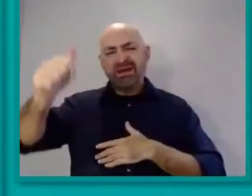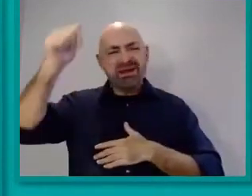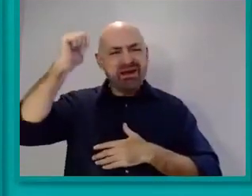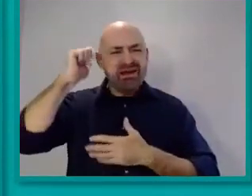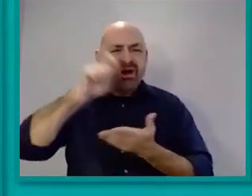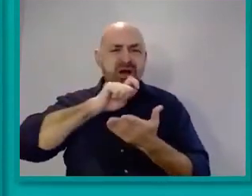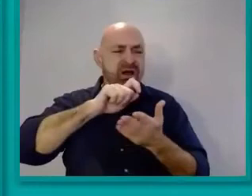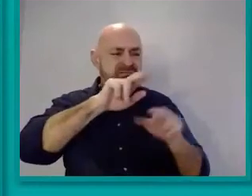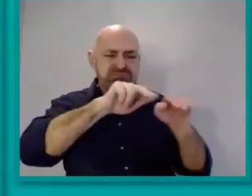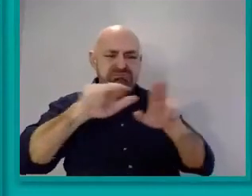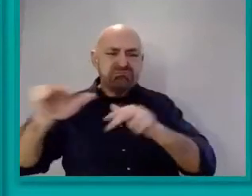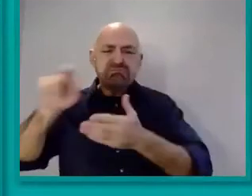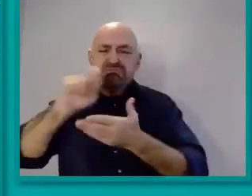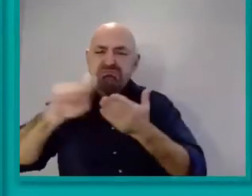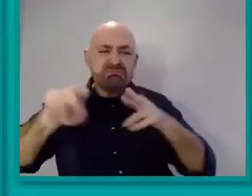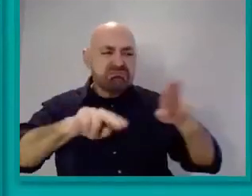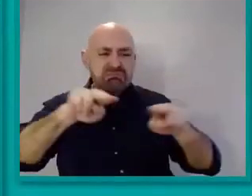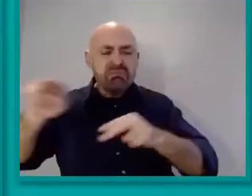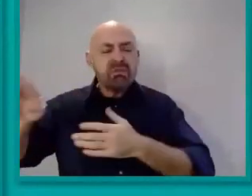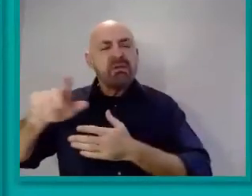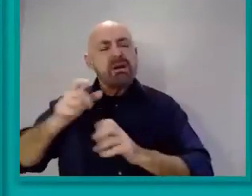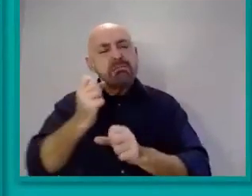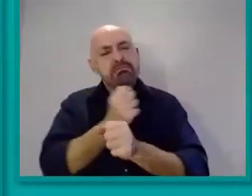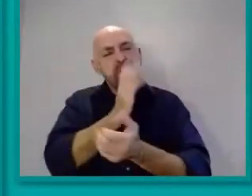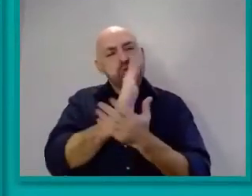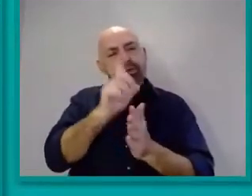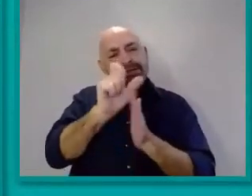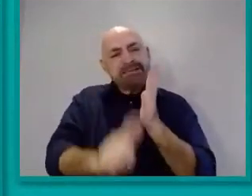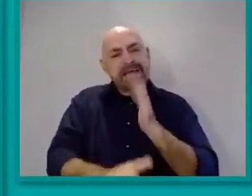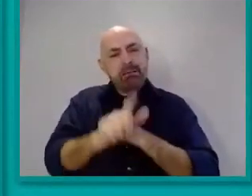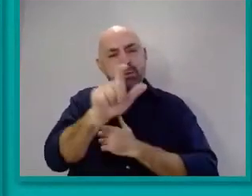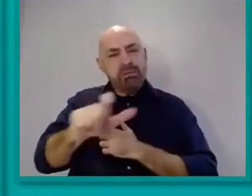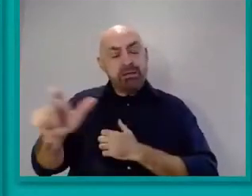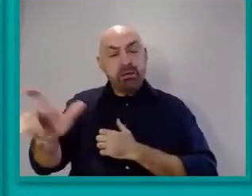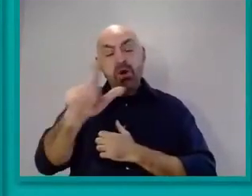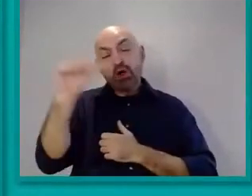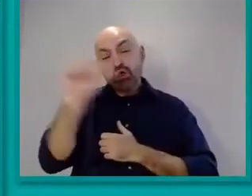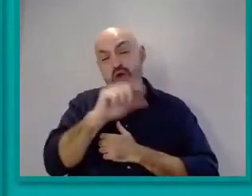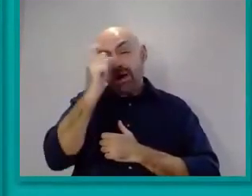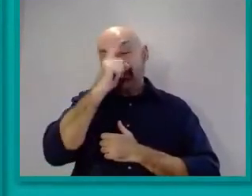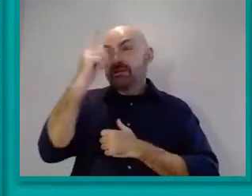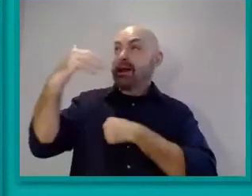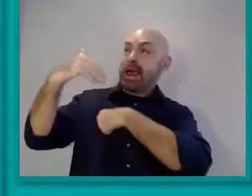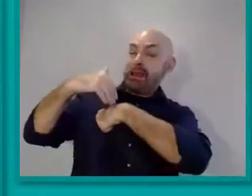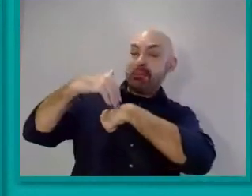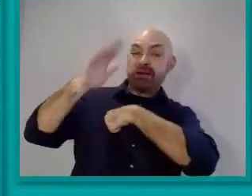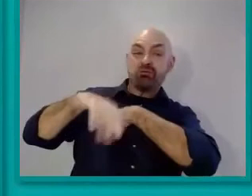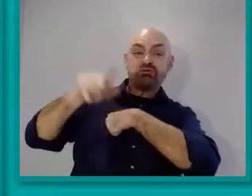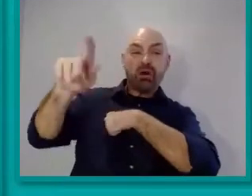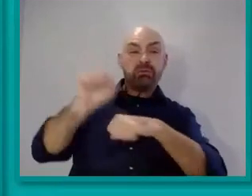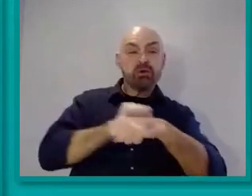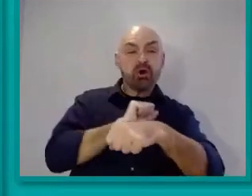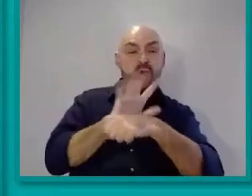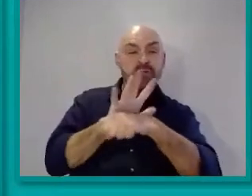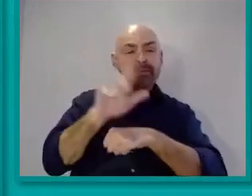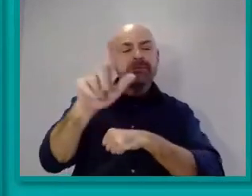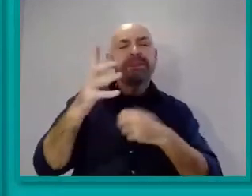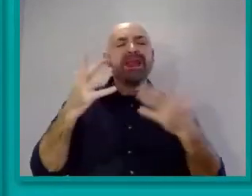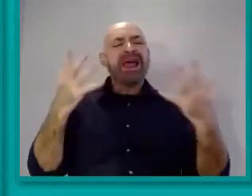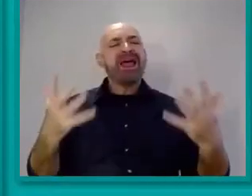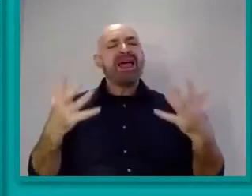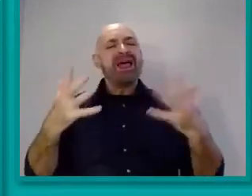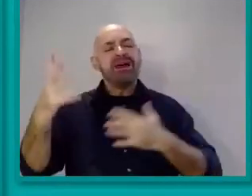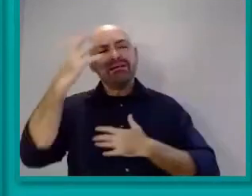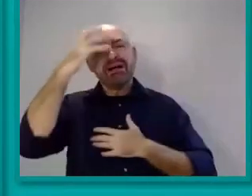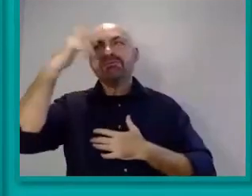so that disabled people are better placed to understand the likely impacts. Existing government support for disabled people